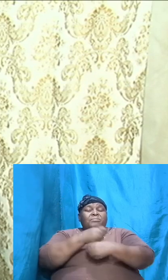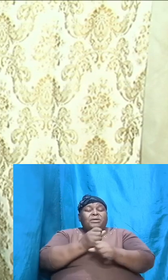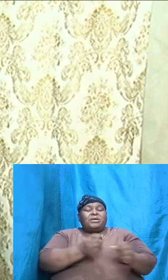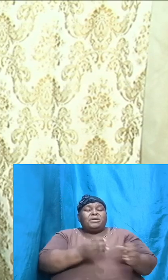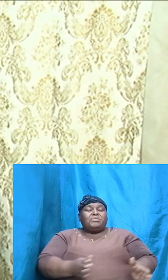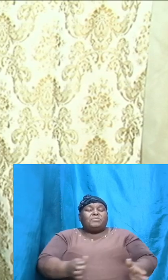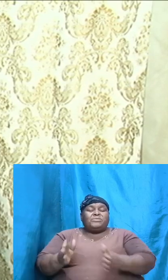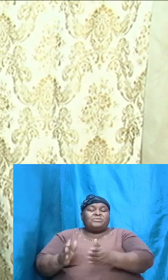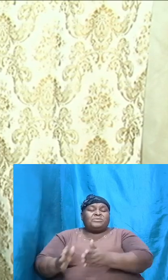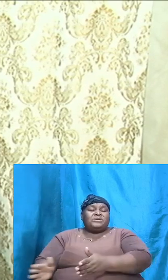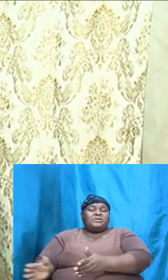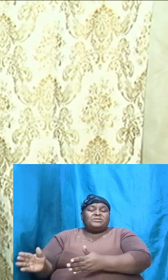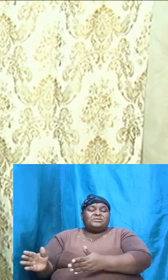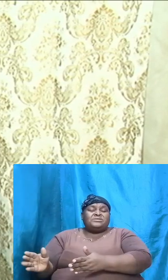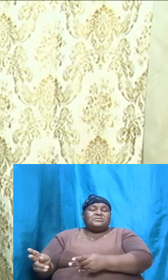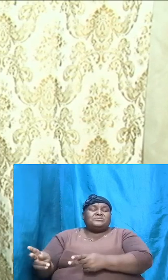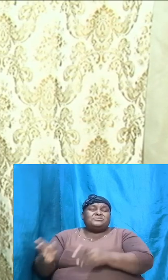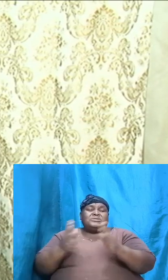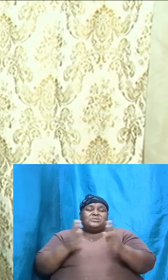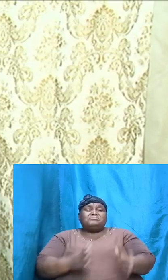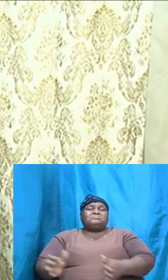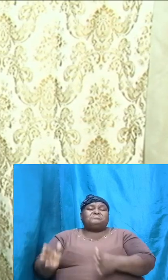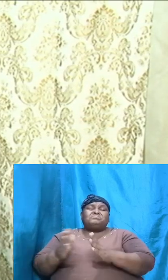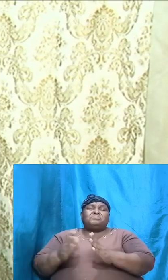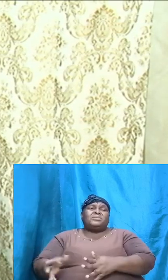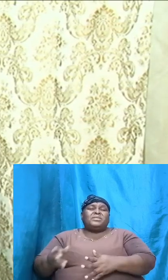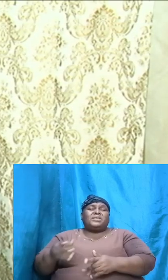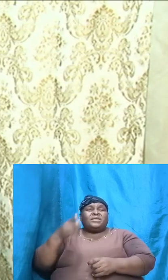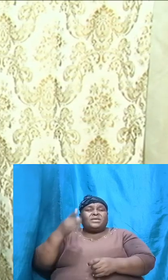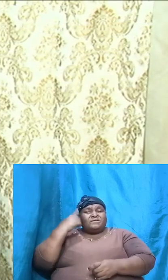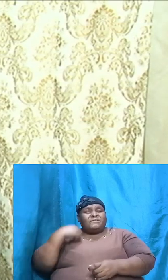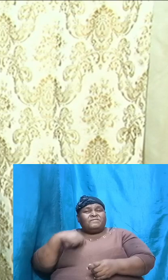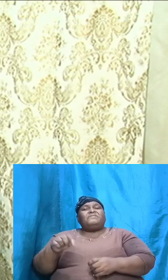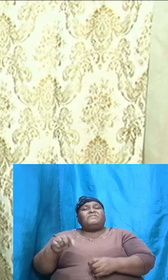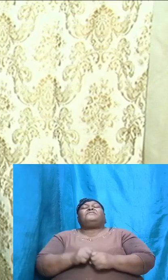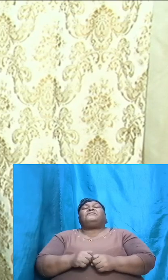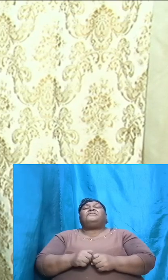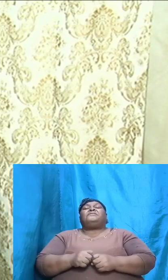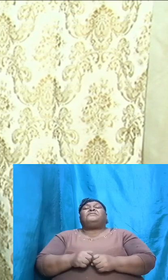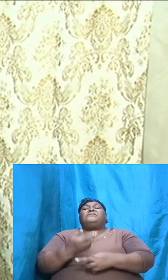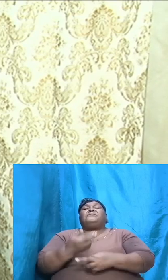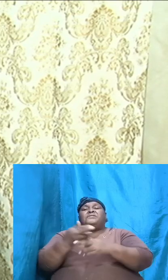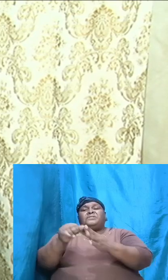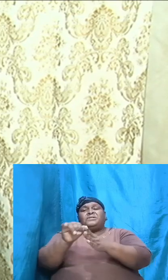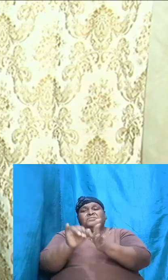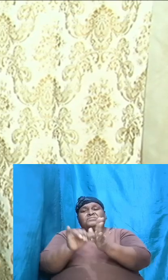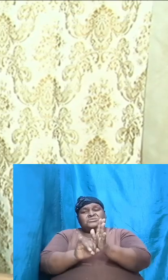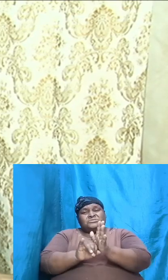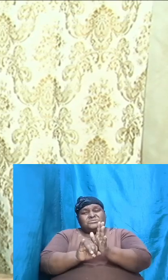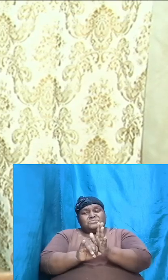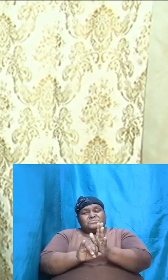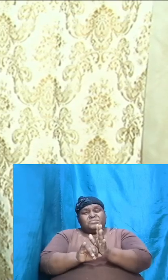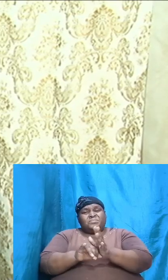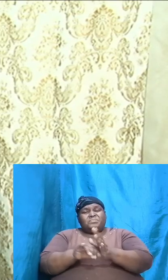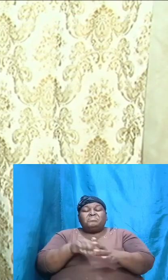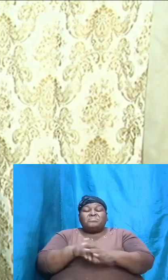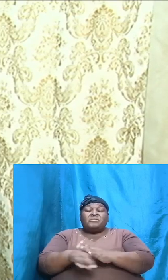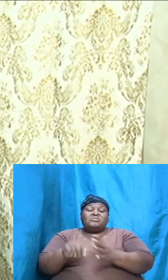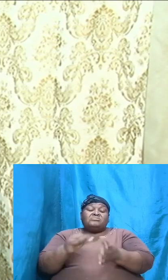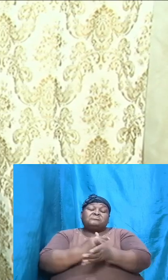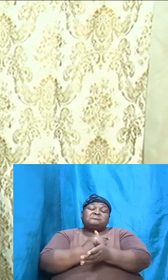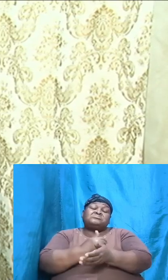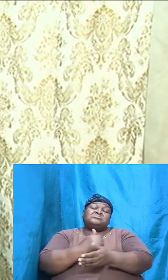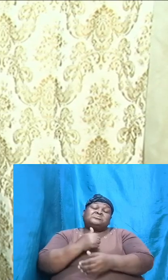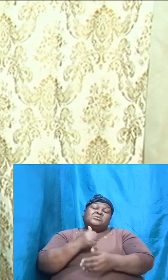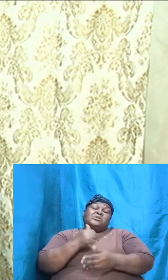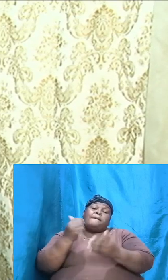time the Genesis record was established, in the book itself is